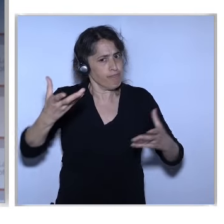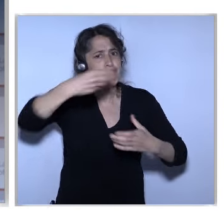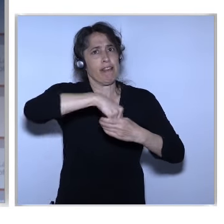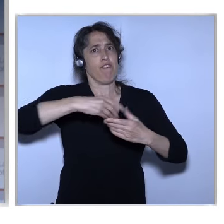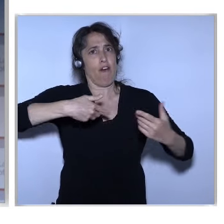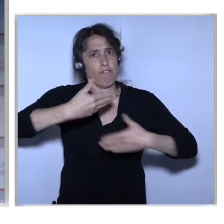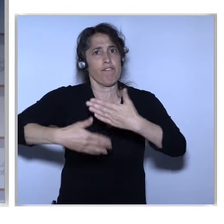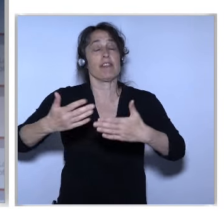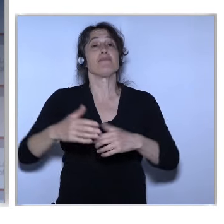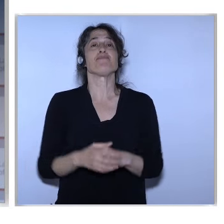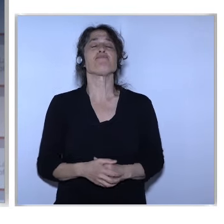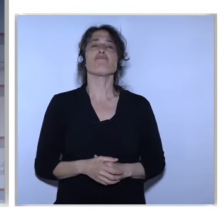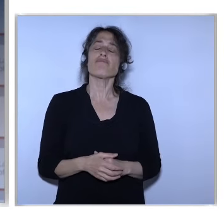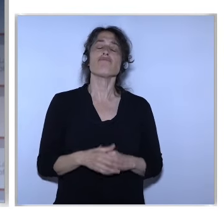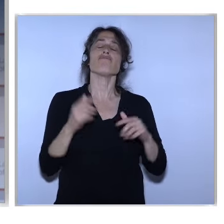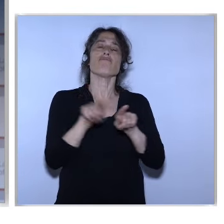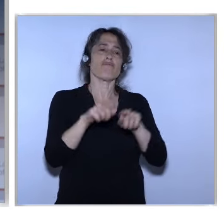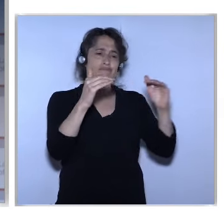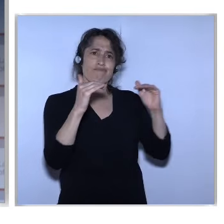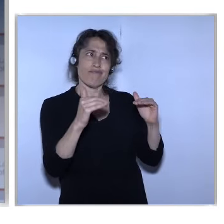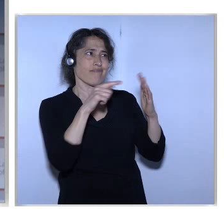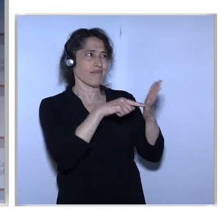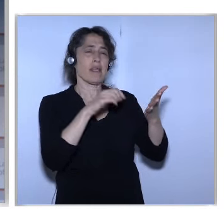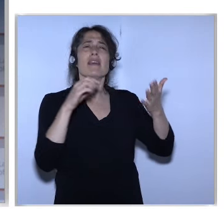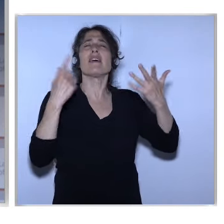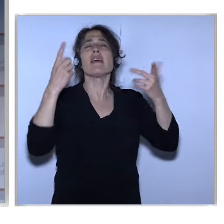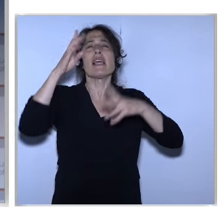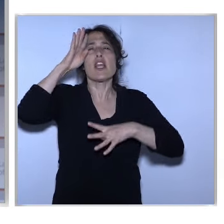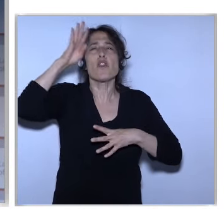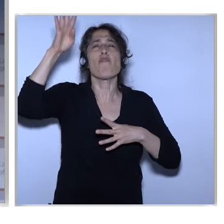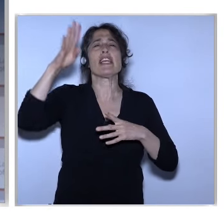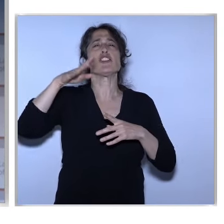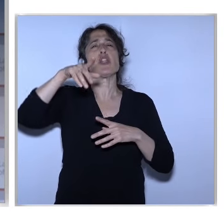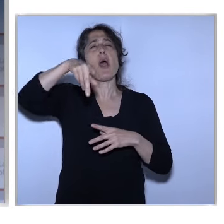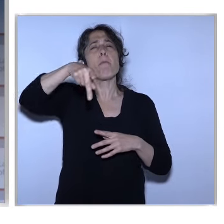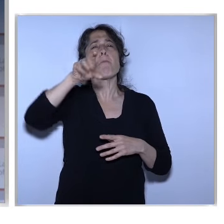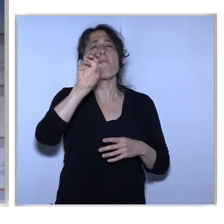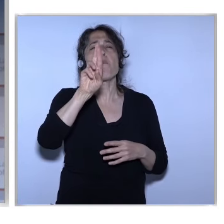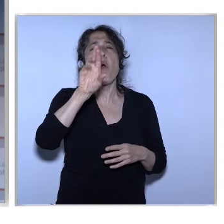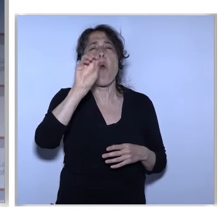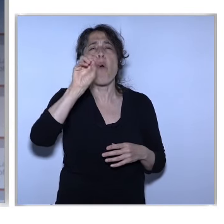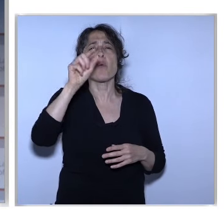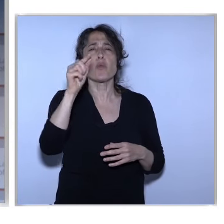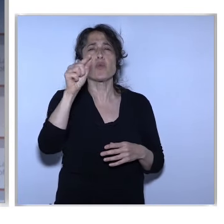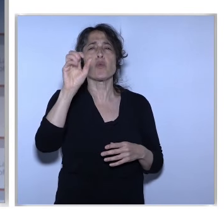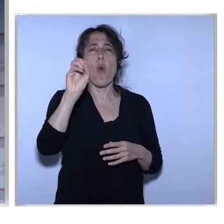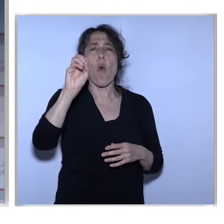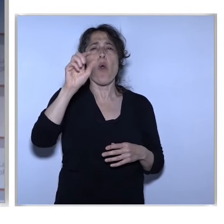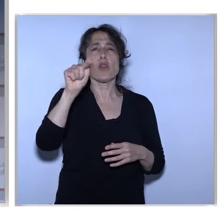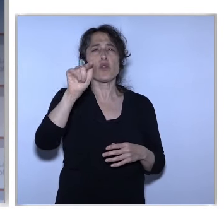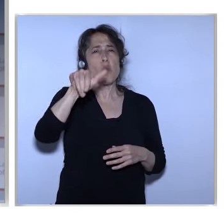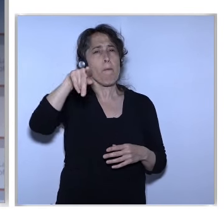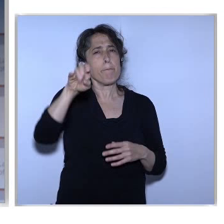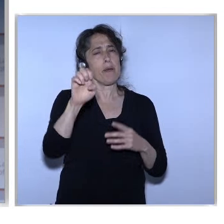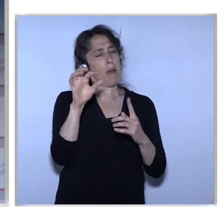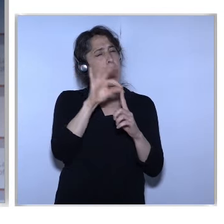do This Experimenting And prototyping I have Here a Few Slides Showing On So that During The Camp